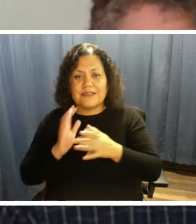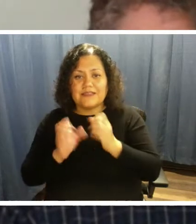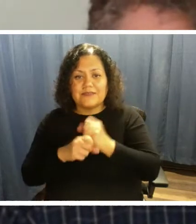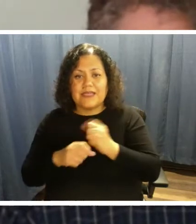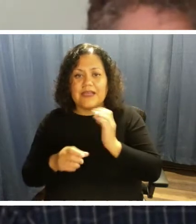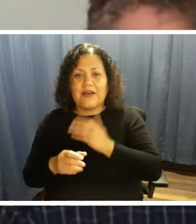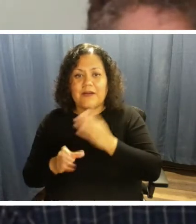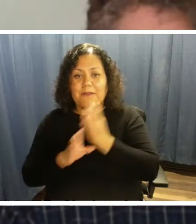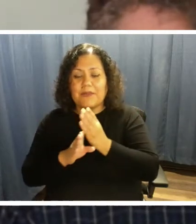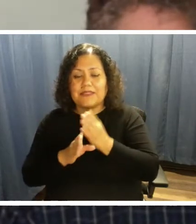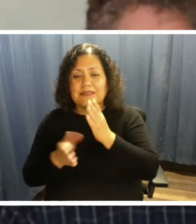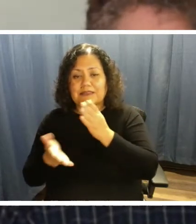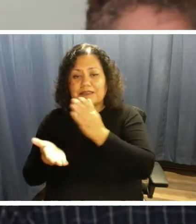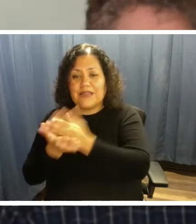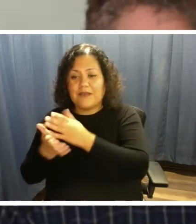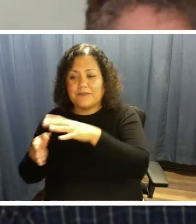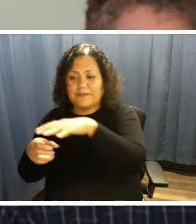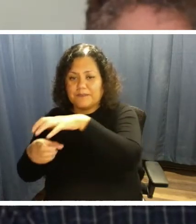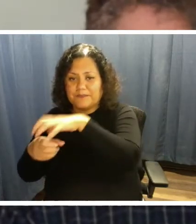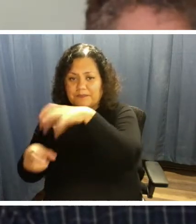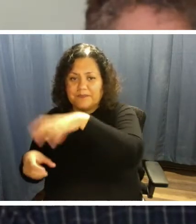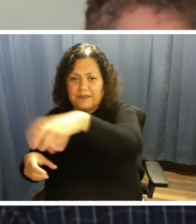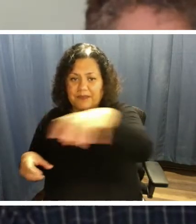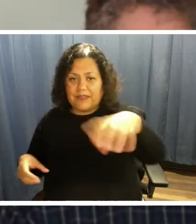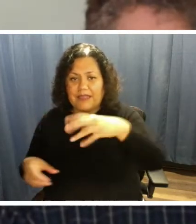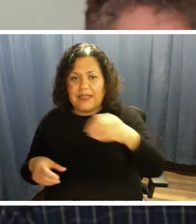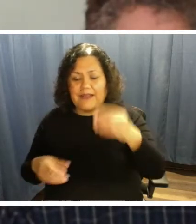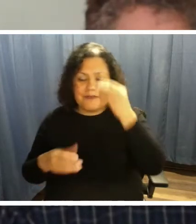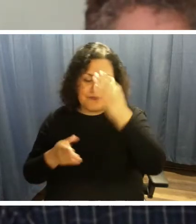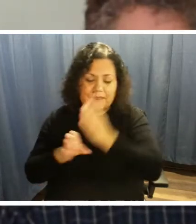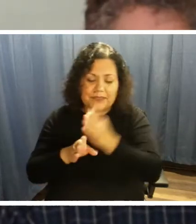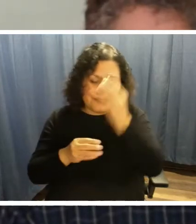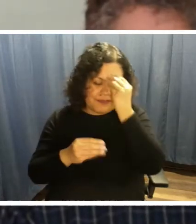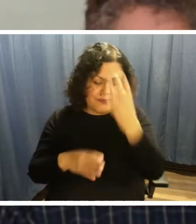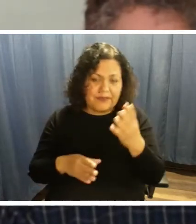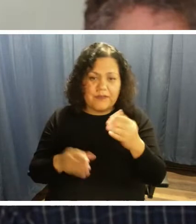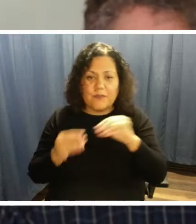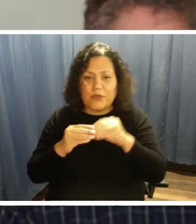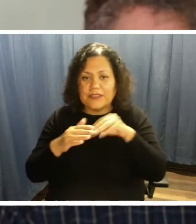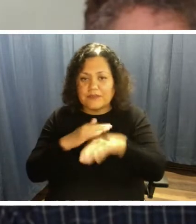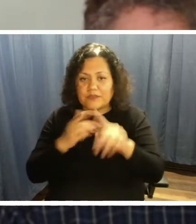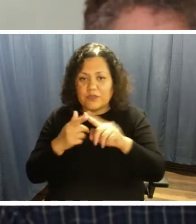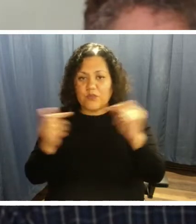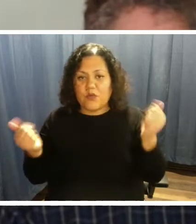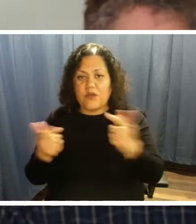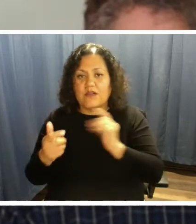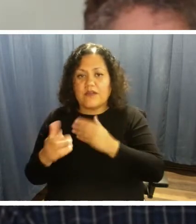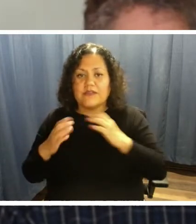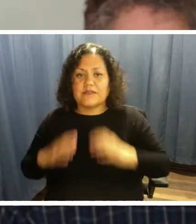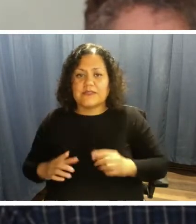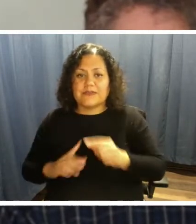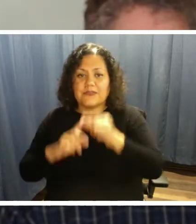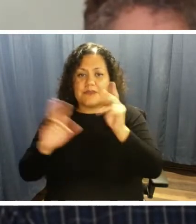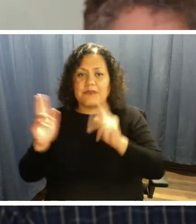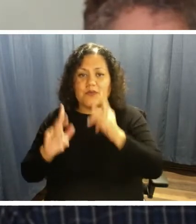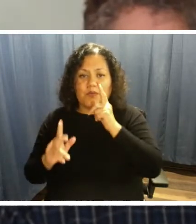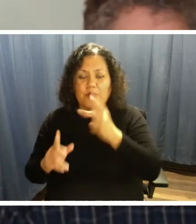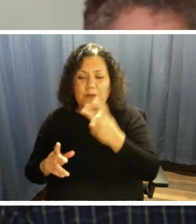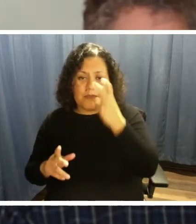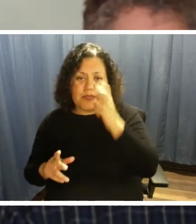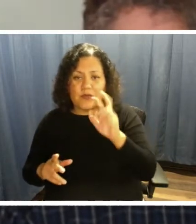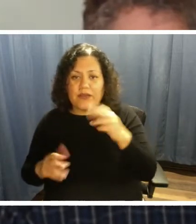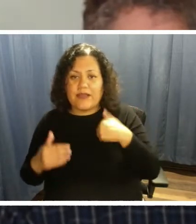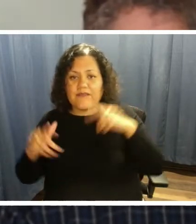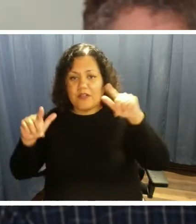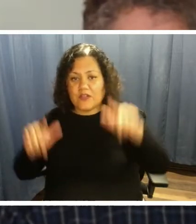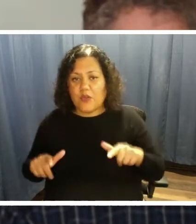and our bus information more accessible for all of our customers, but especially for our customers who are blind or have low vision.